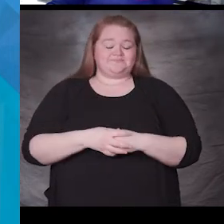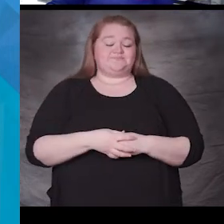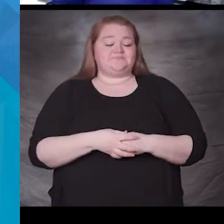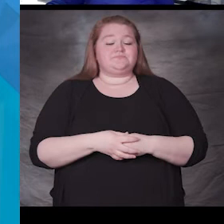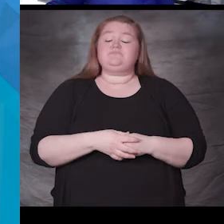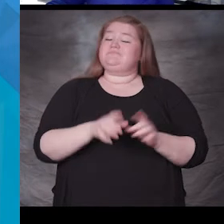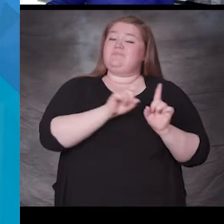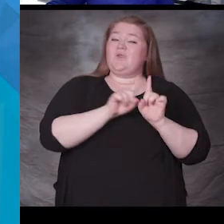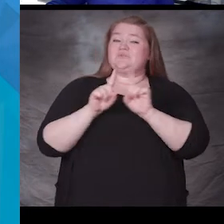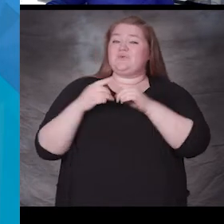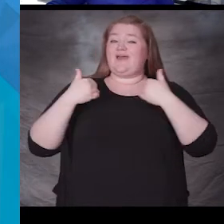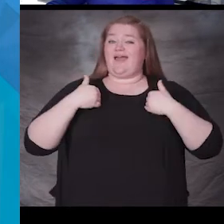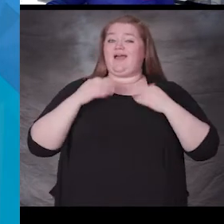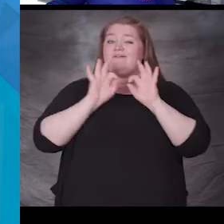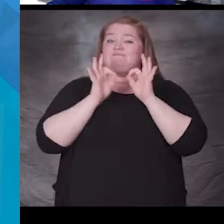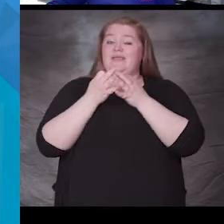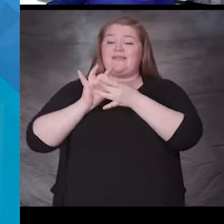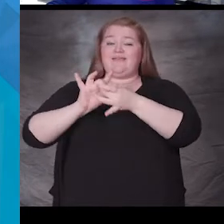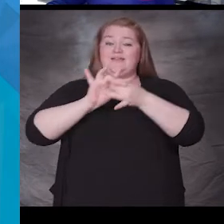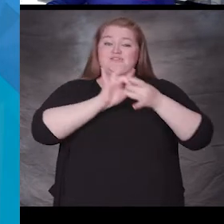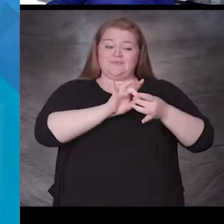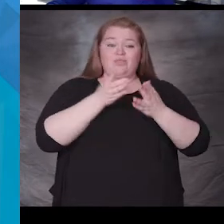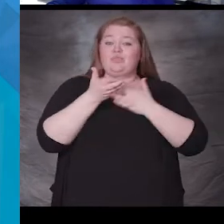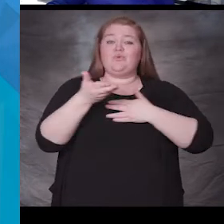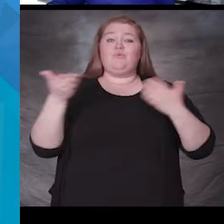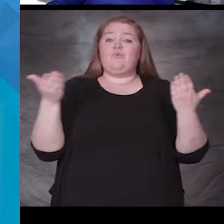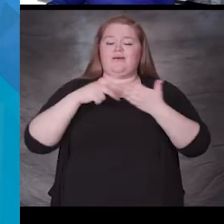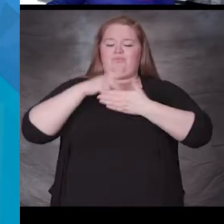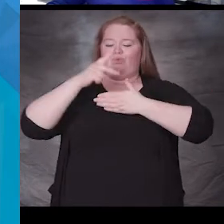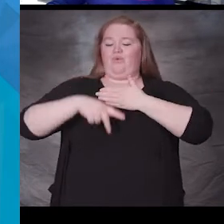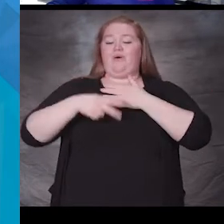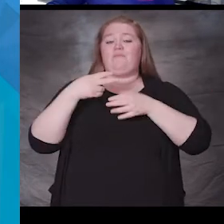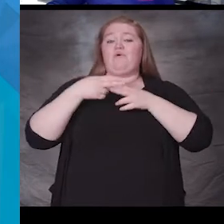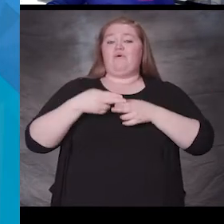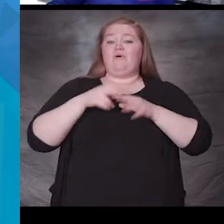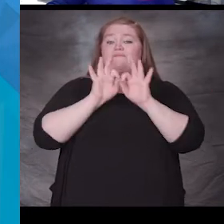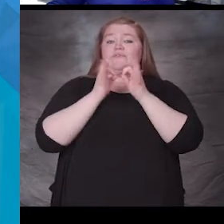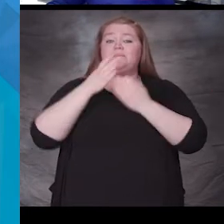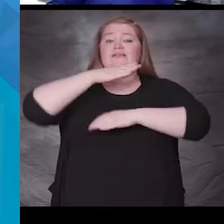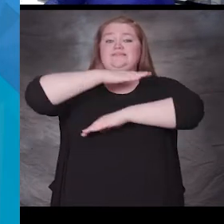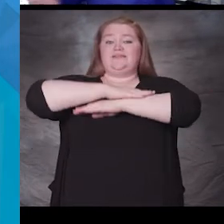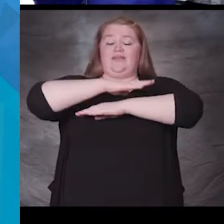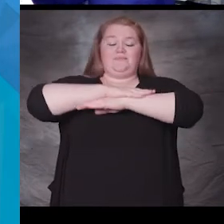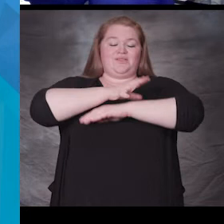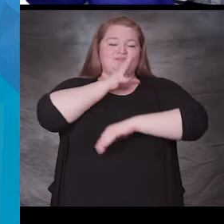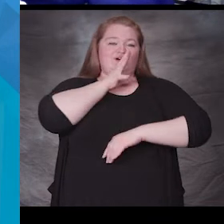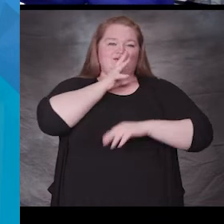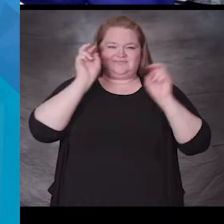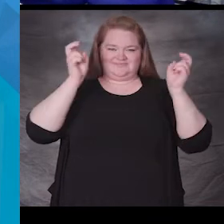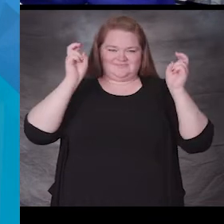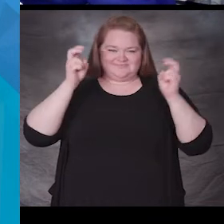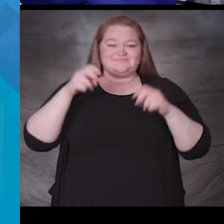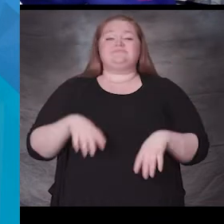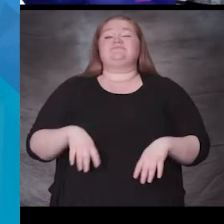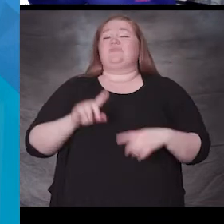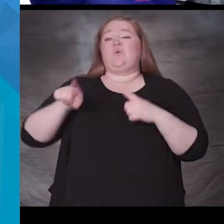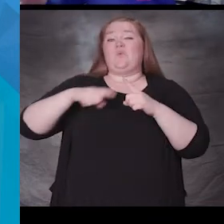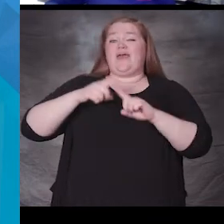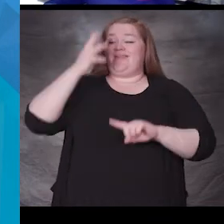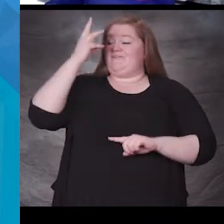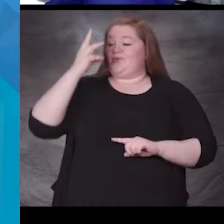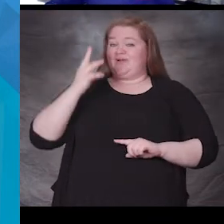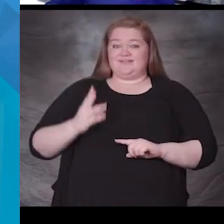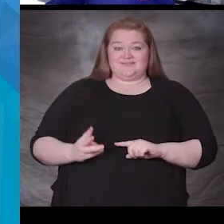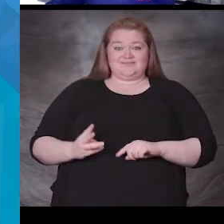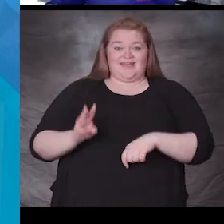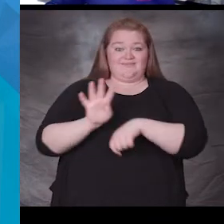talks. And table talks is a every Wednesday at 4 p.m. My lovely co-facilitator Miss